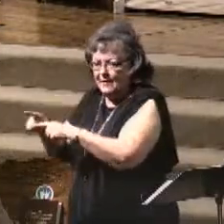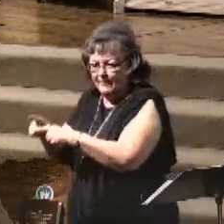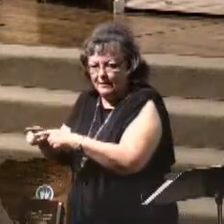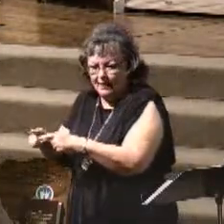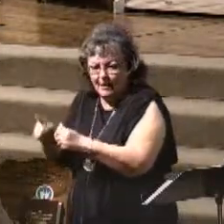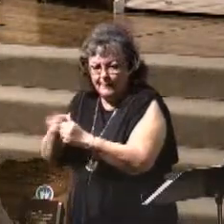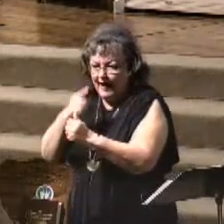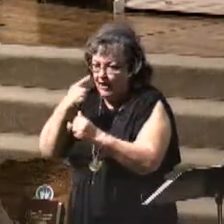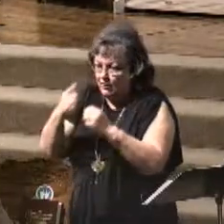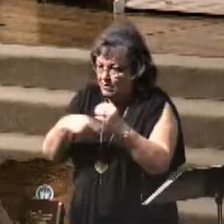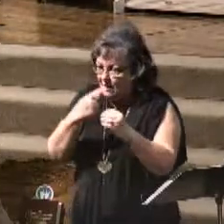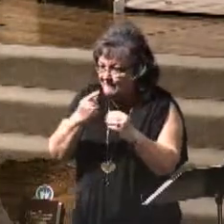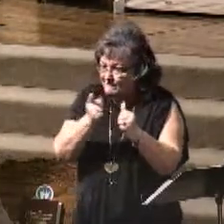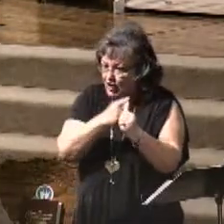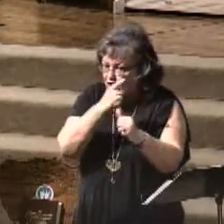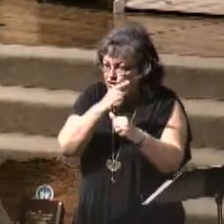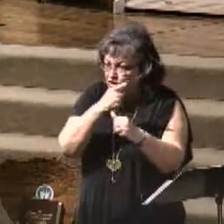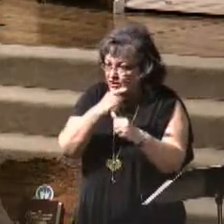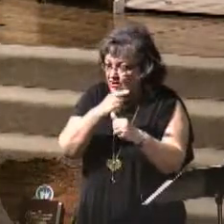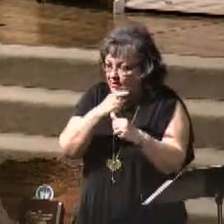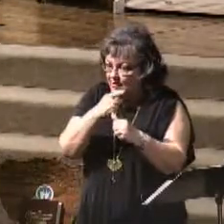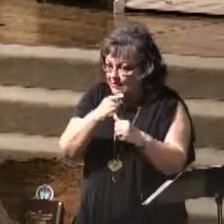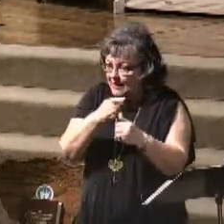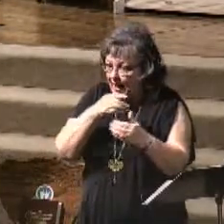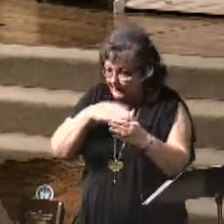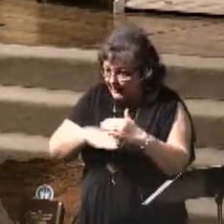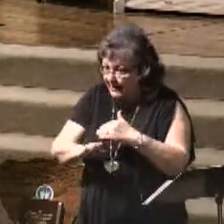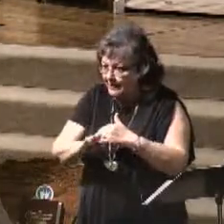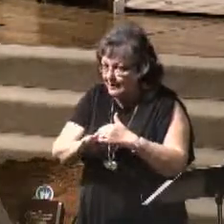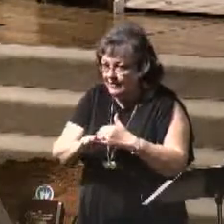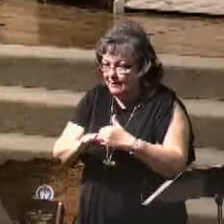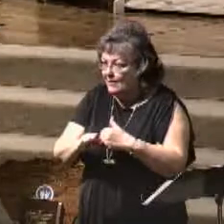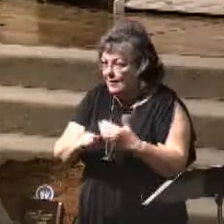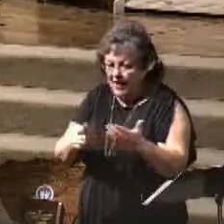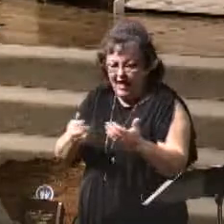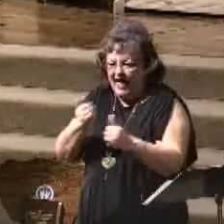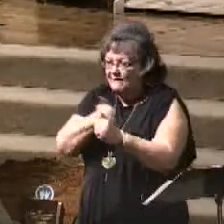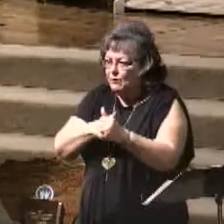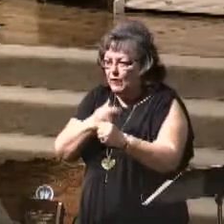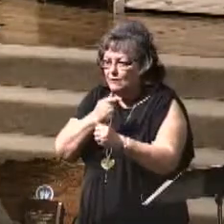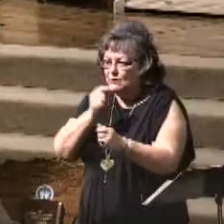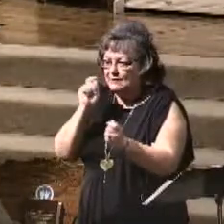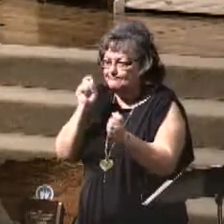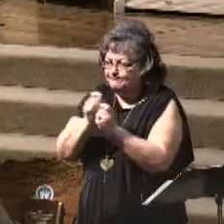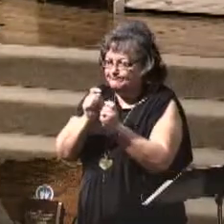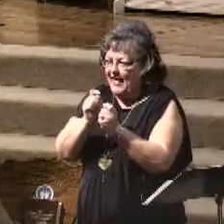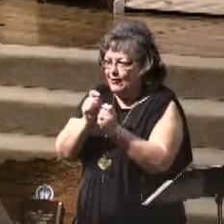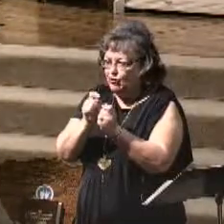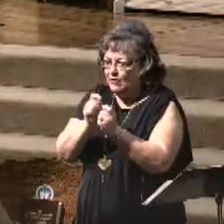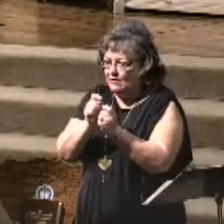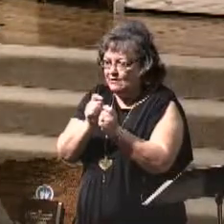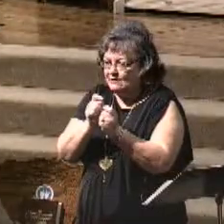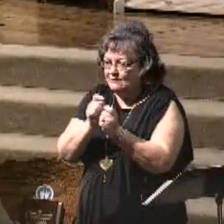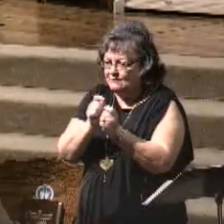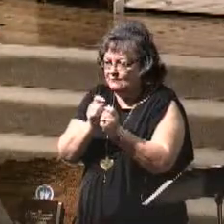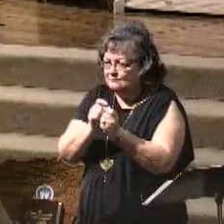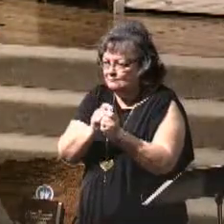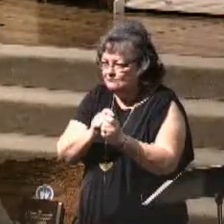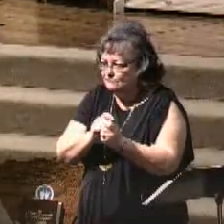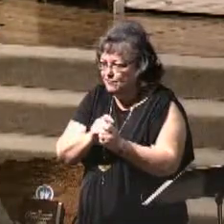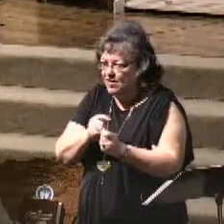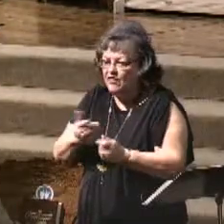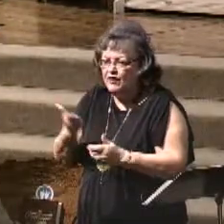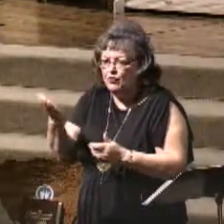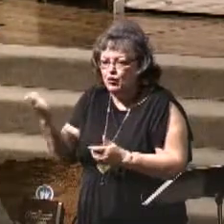first coming, and he didn't miss a beat on one of those prophecies. There are three